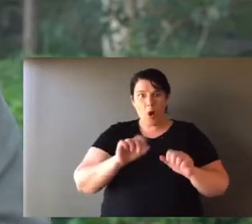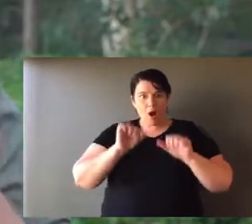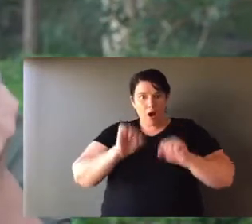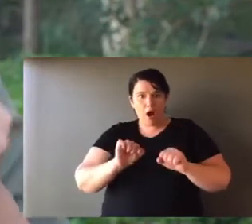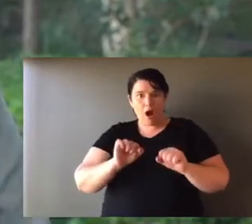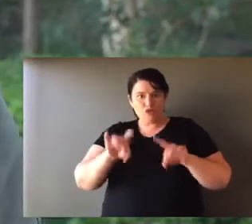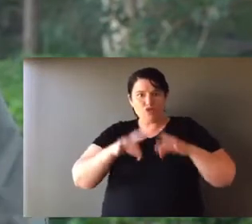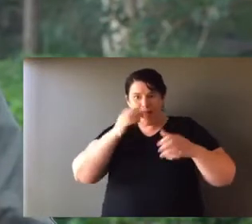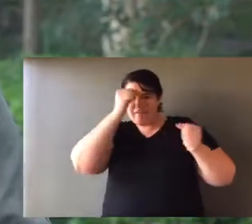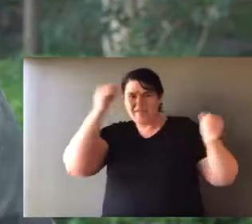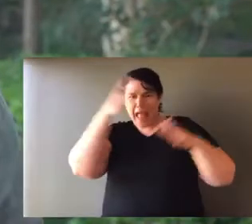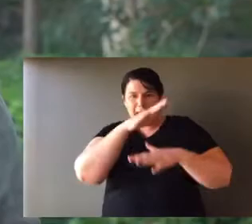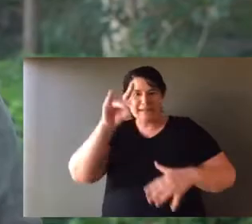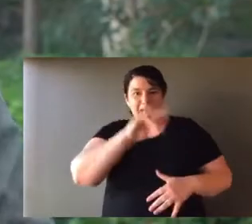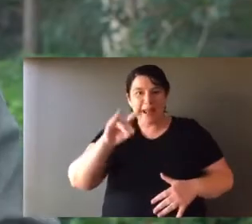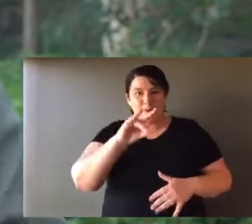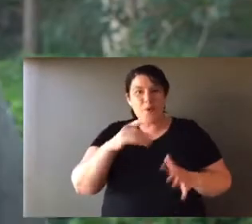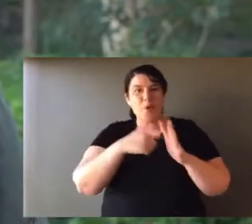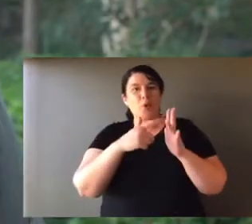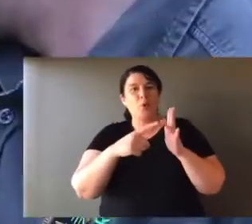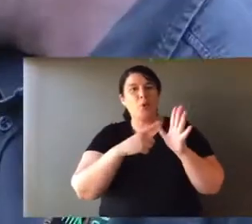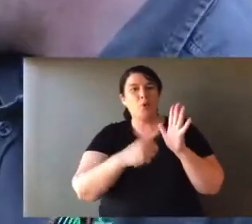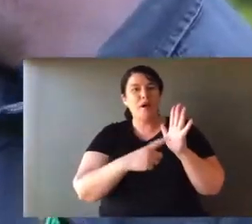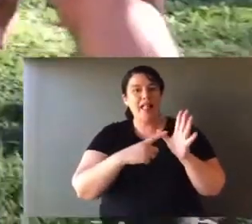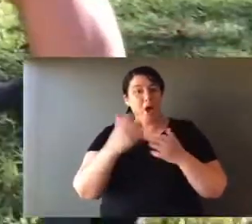Australia's most iconic marsupials, the koala.